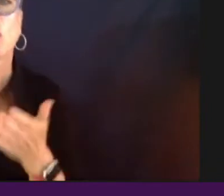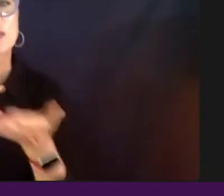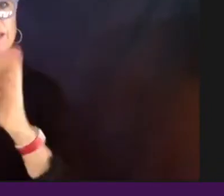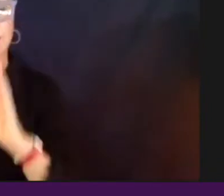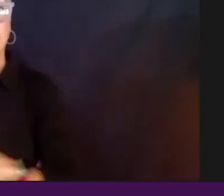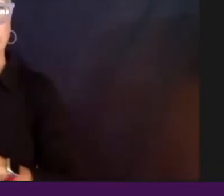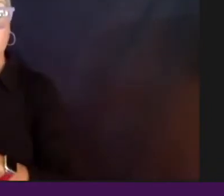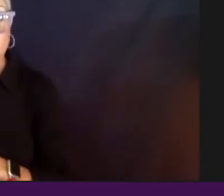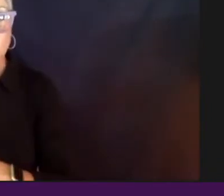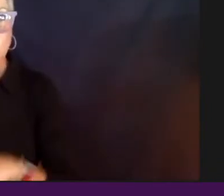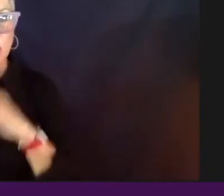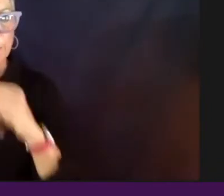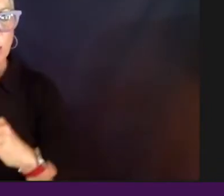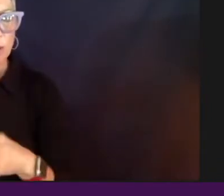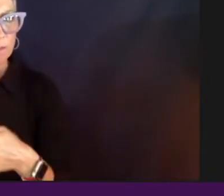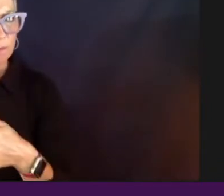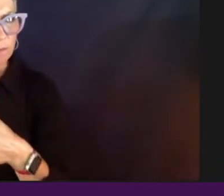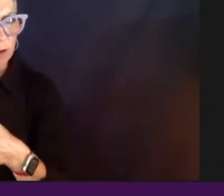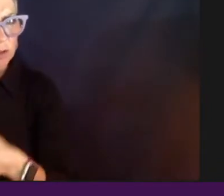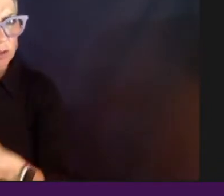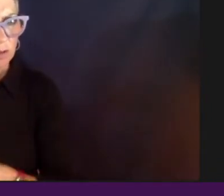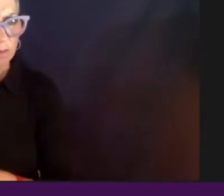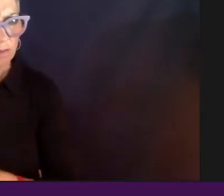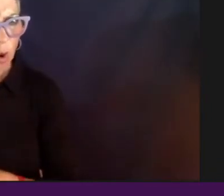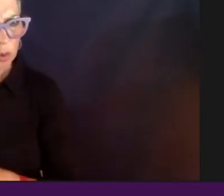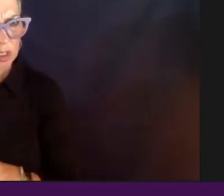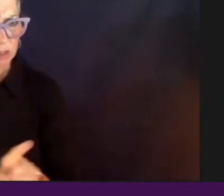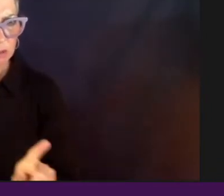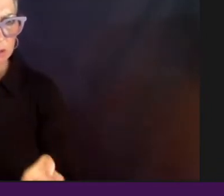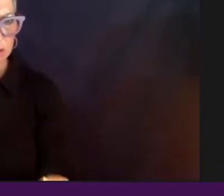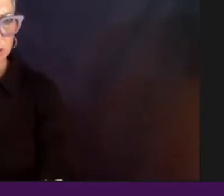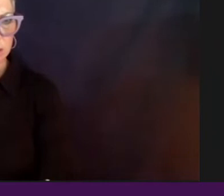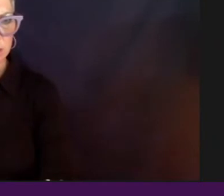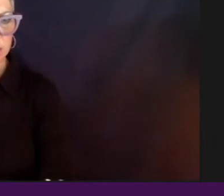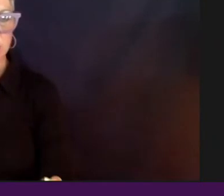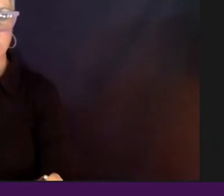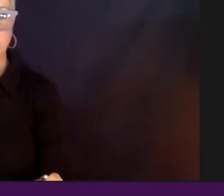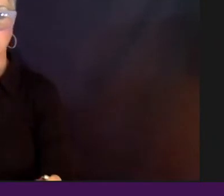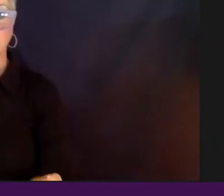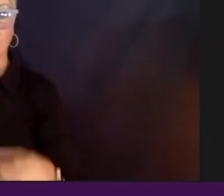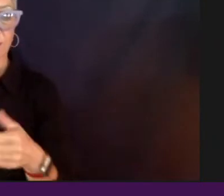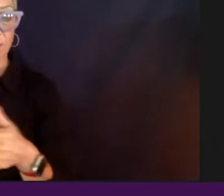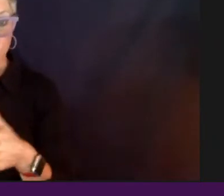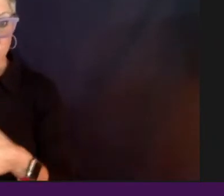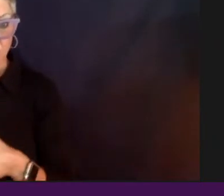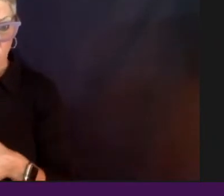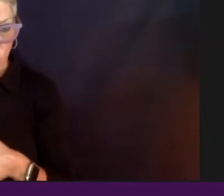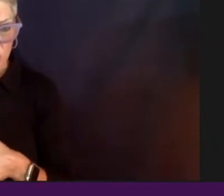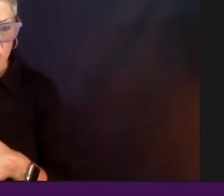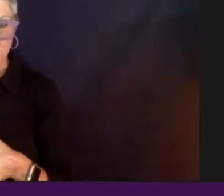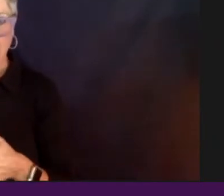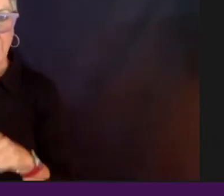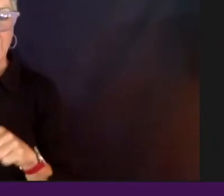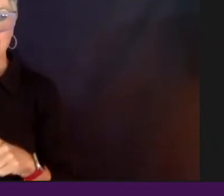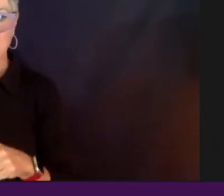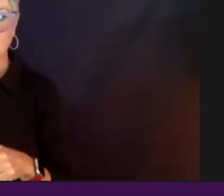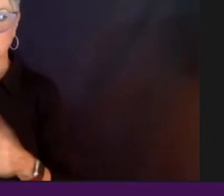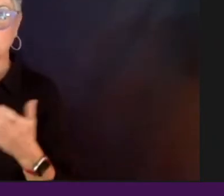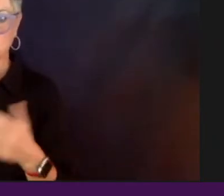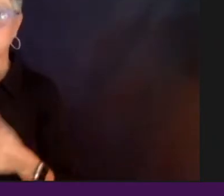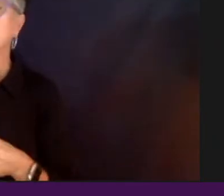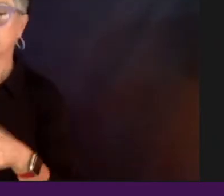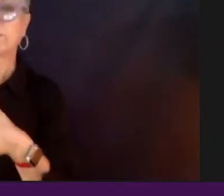the additional support and to get it out there into the world and what, what Chris was able to do for, for your film.